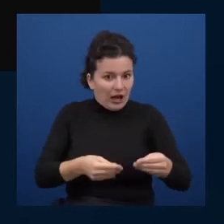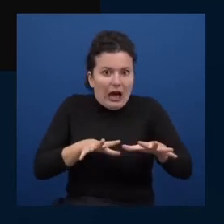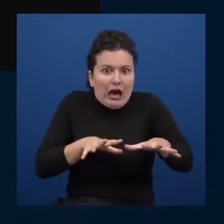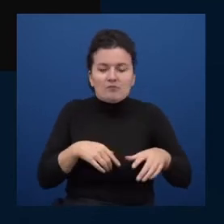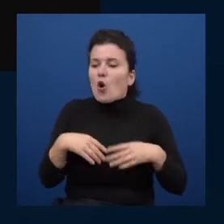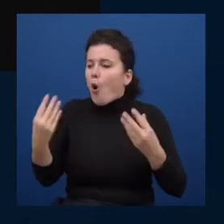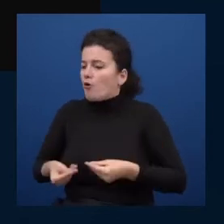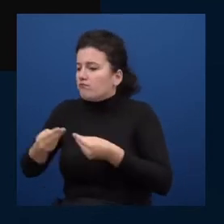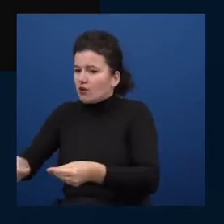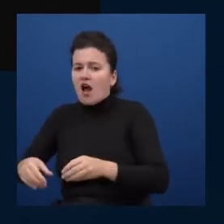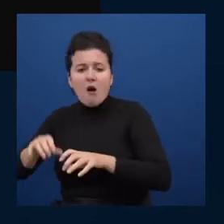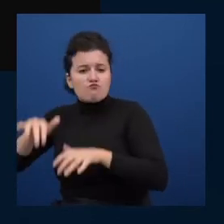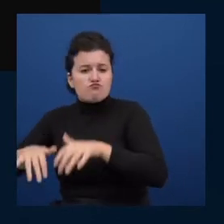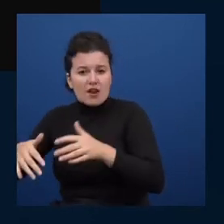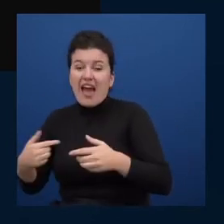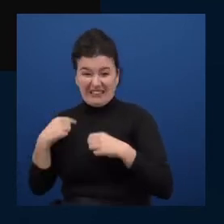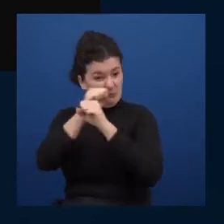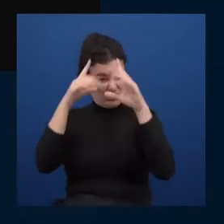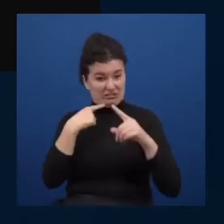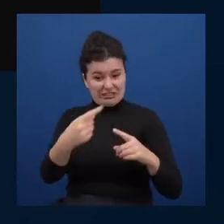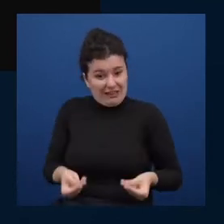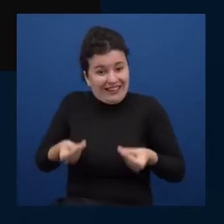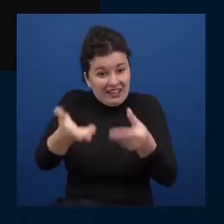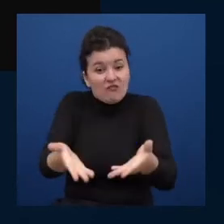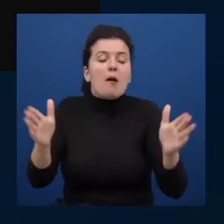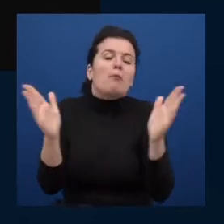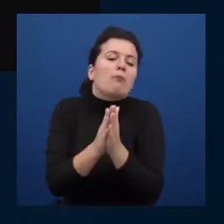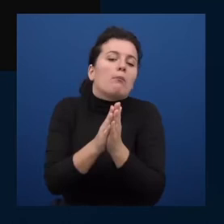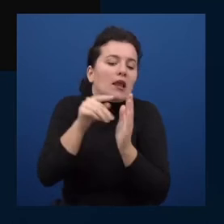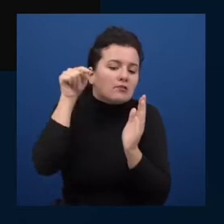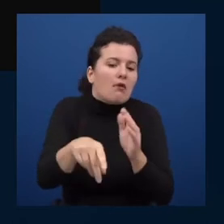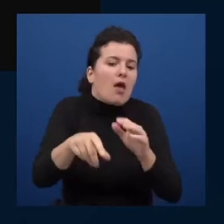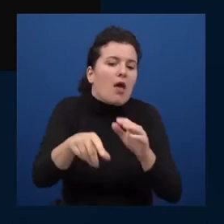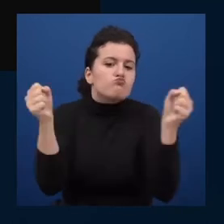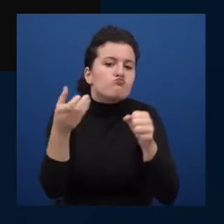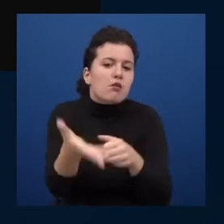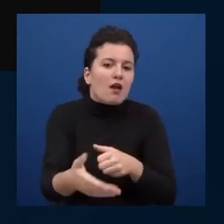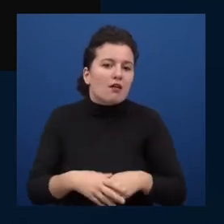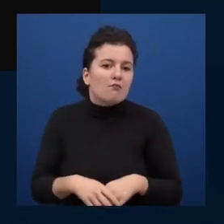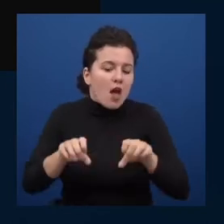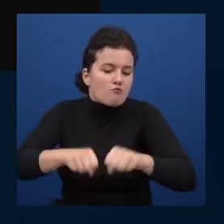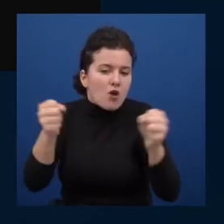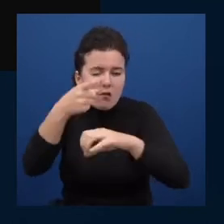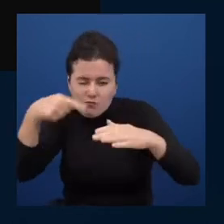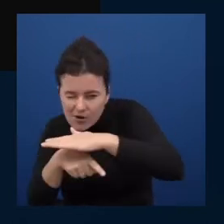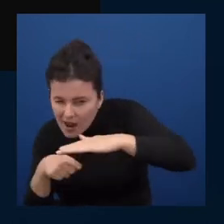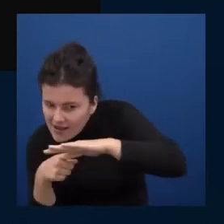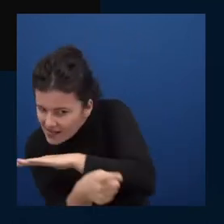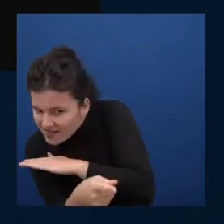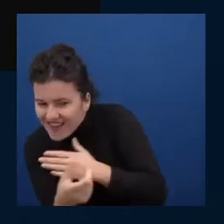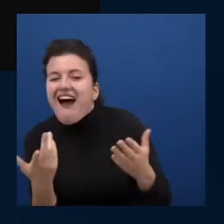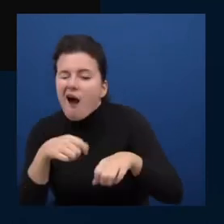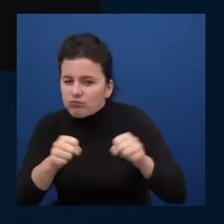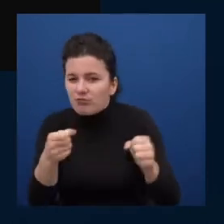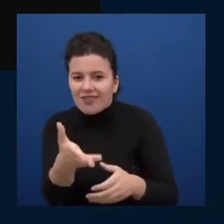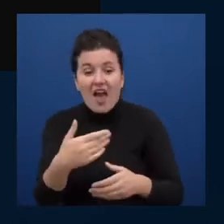this I would love it if you would break this break into this would be a great way to introduce someone to computers yeah I love that